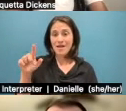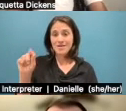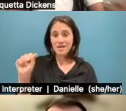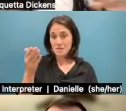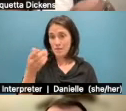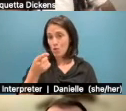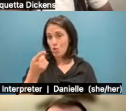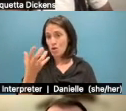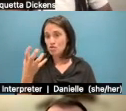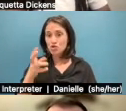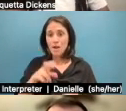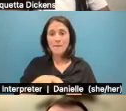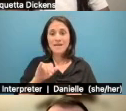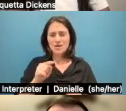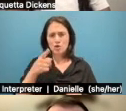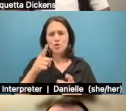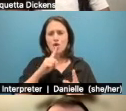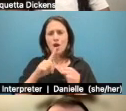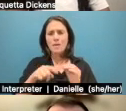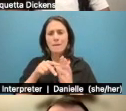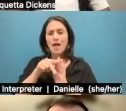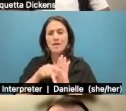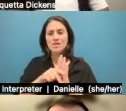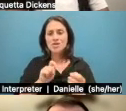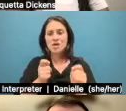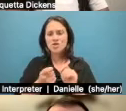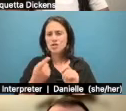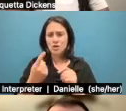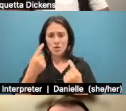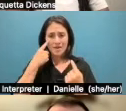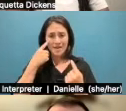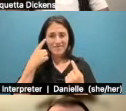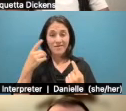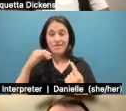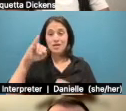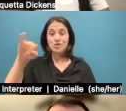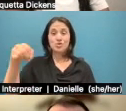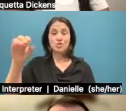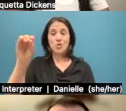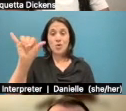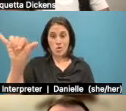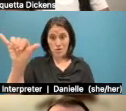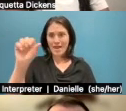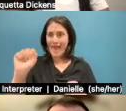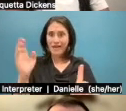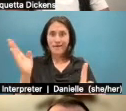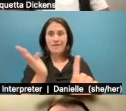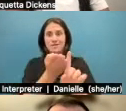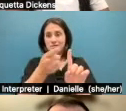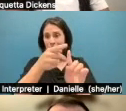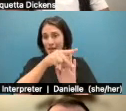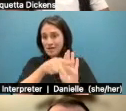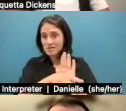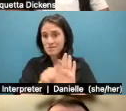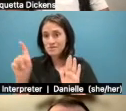talking a lot about policy change. How does this, do you think this concept of joy sort of, um, helps in